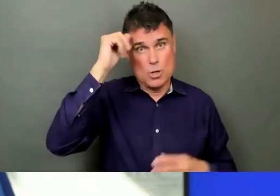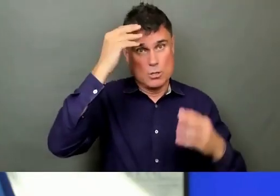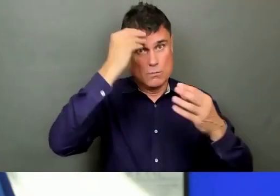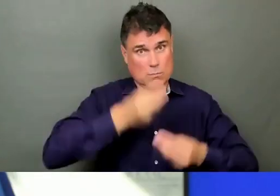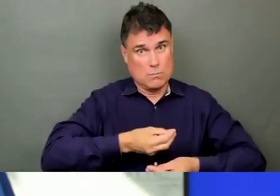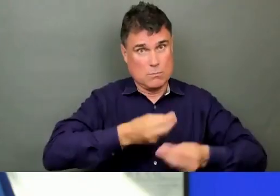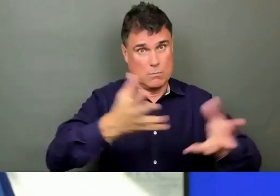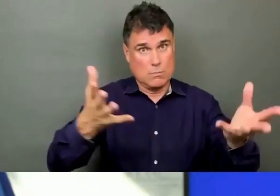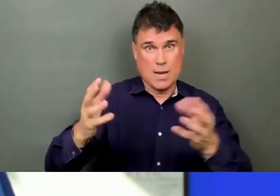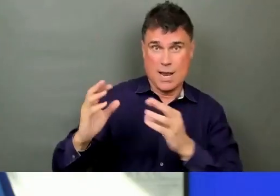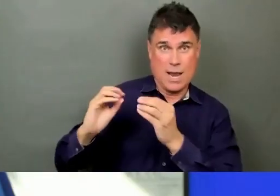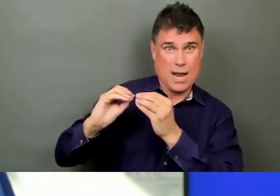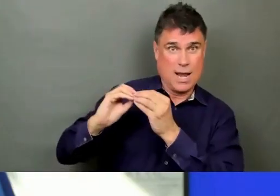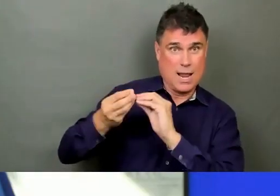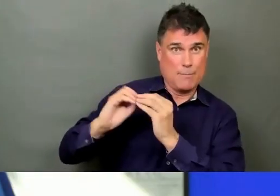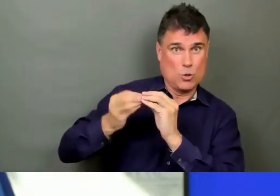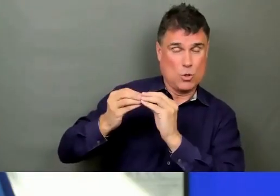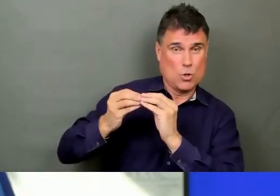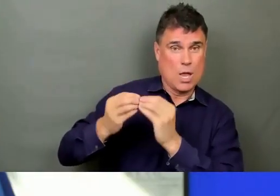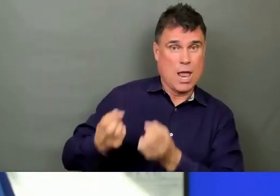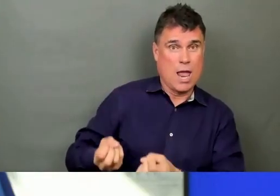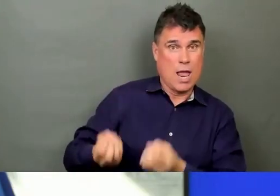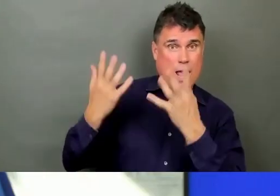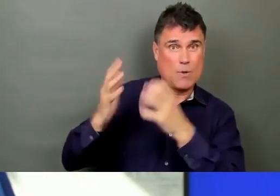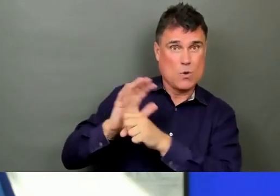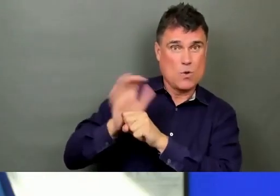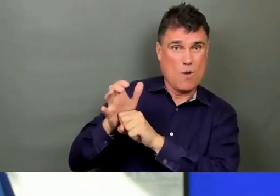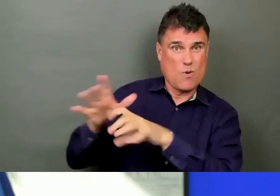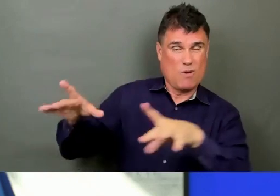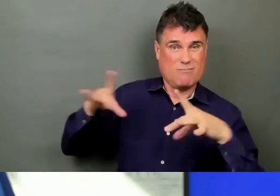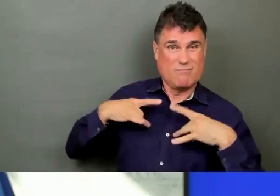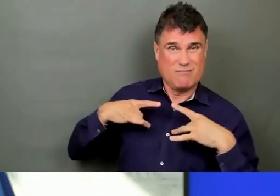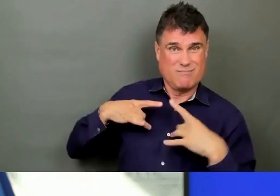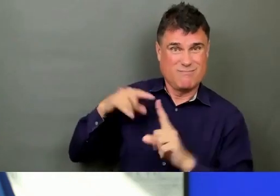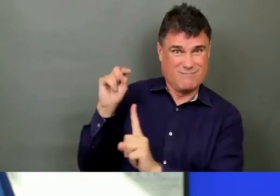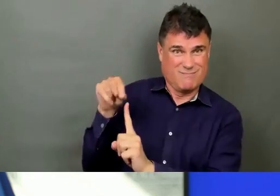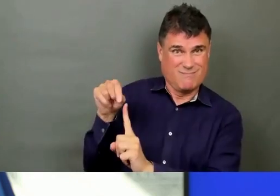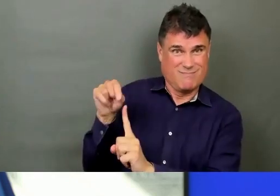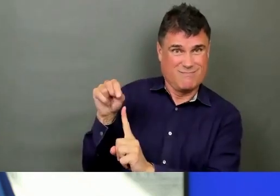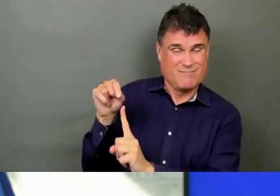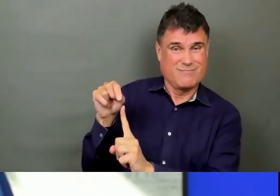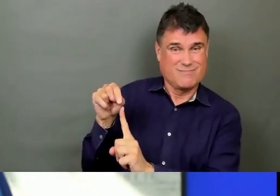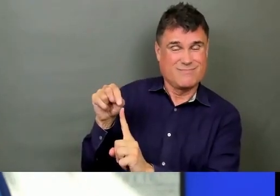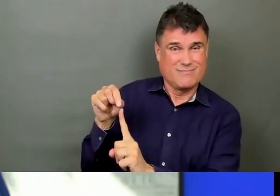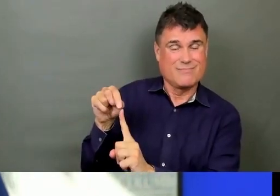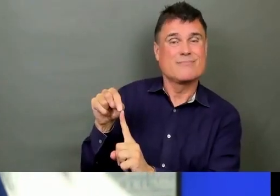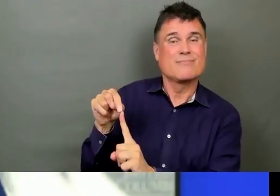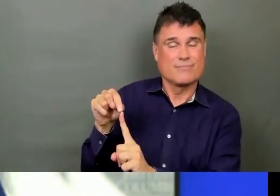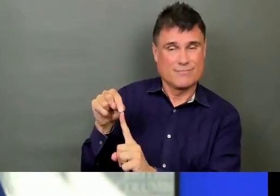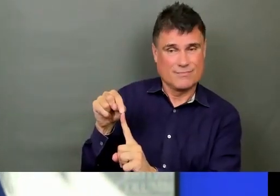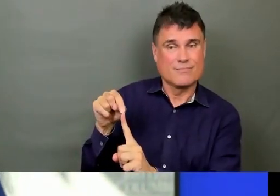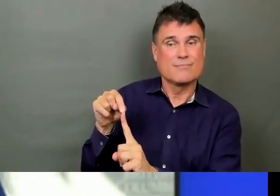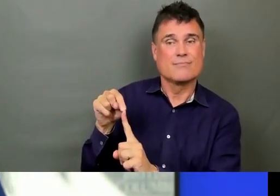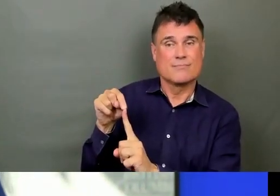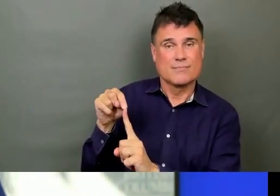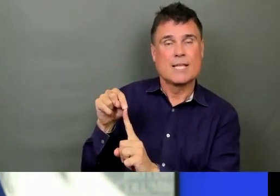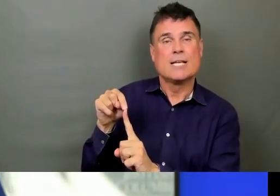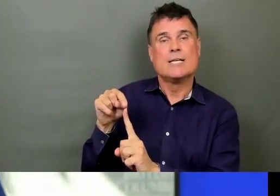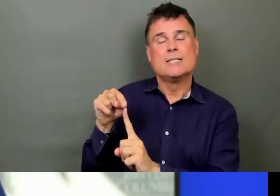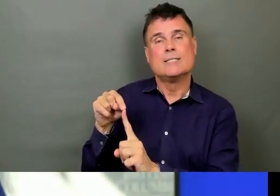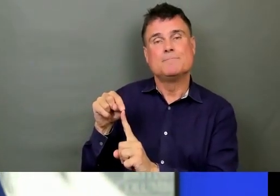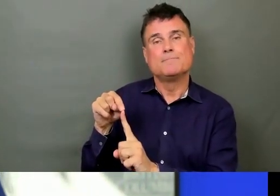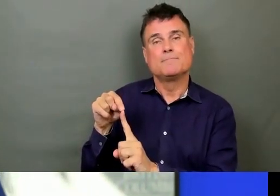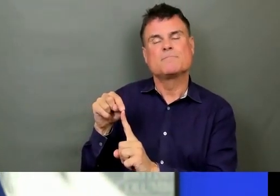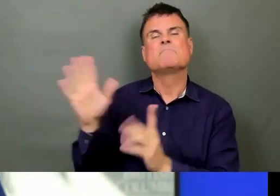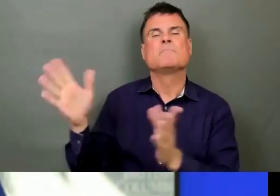cases that the measures we talked about were taken as of Wednesday night at midnight. And it's going to take some